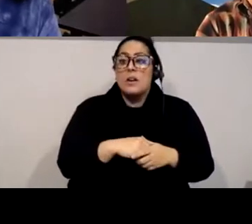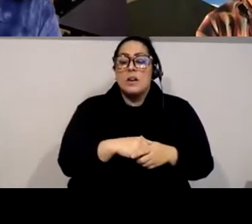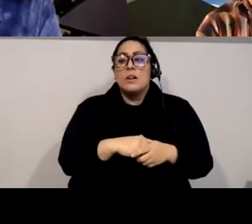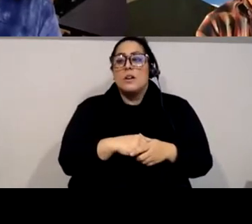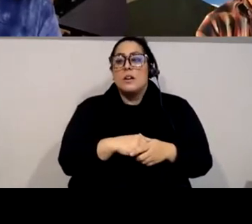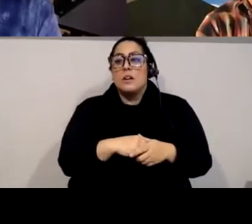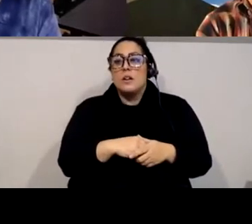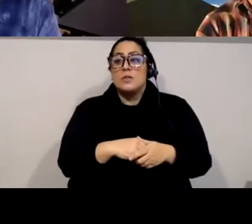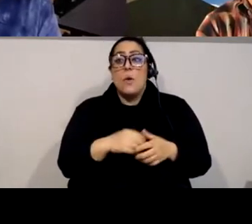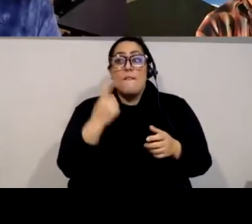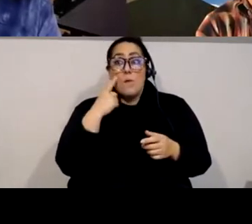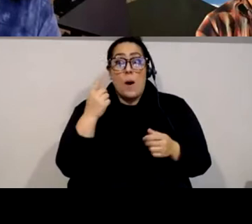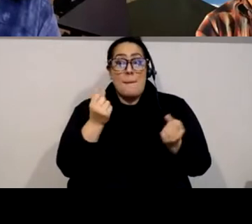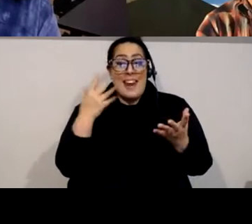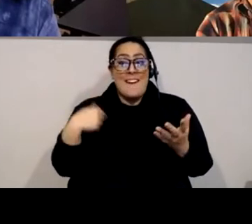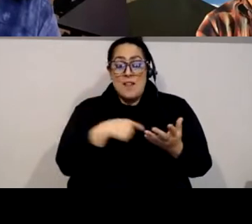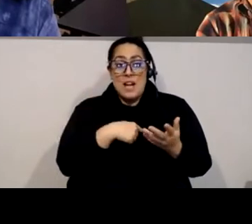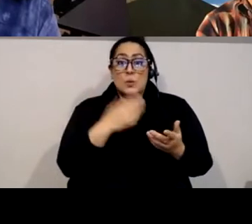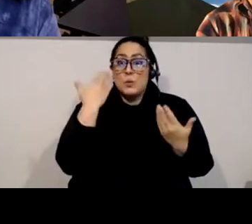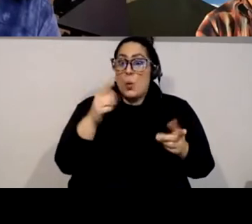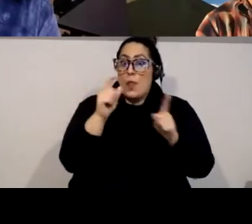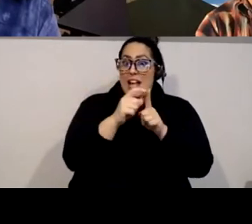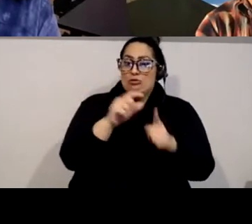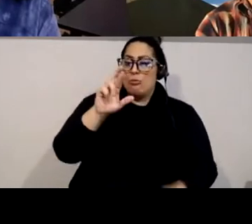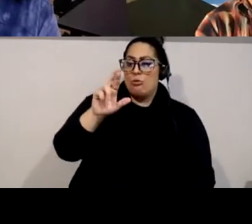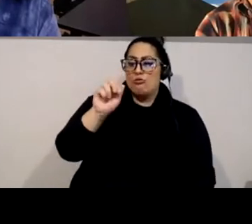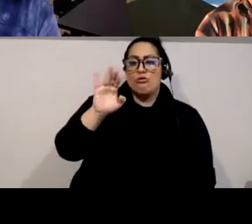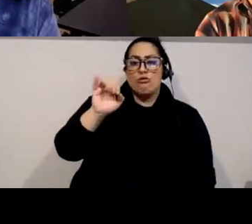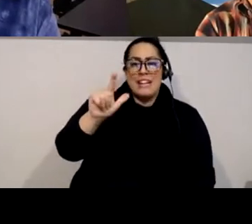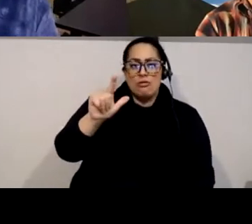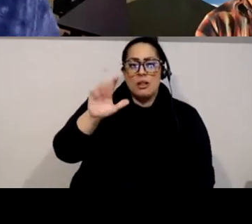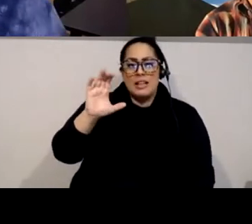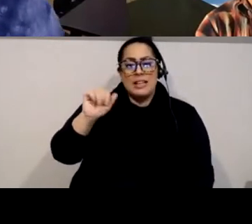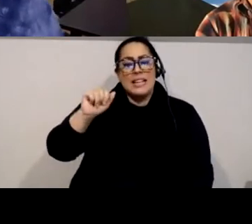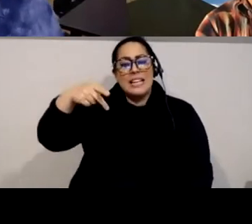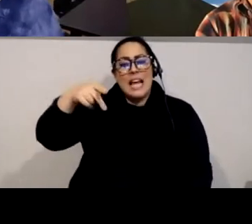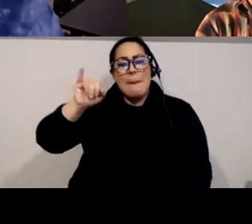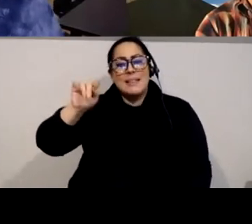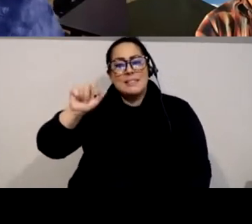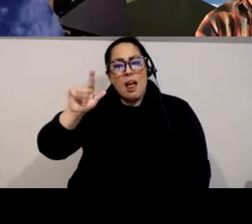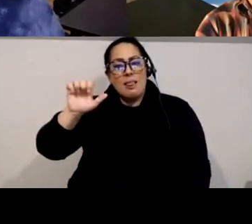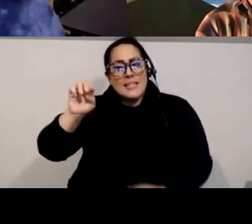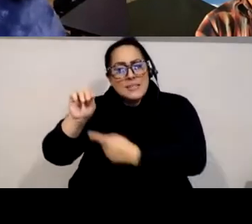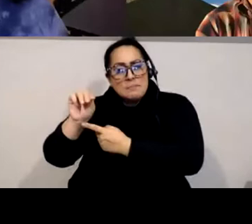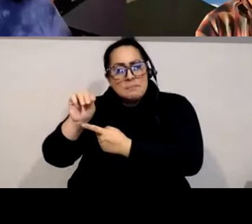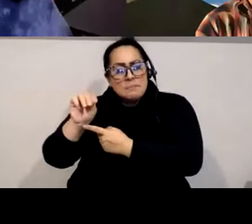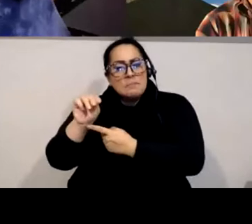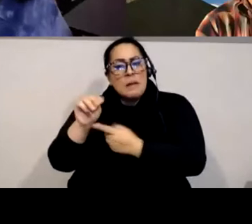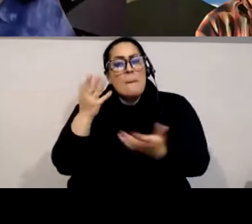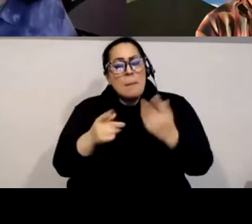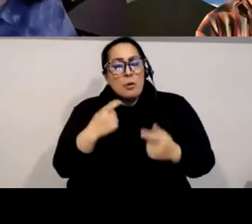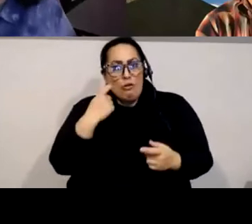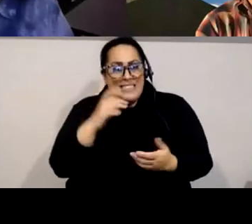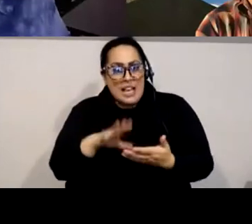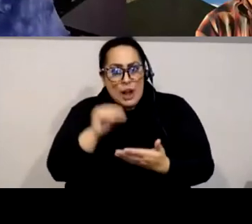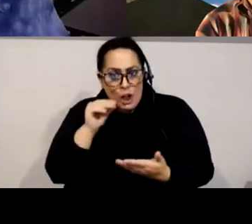may not know the term racial capitalism. It's something that perhaps has entered your consciousness more recently. I wanted to read two definitions